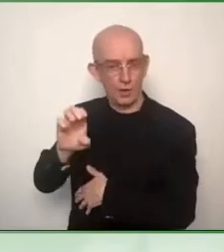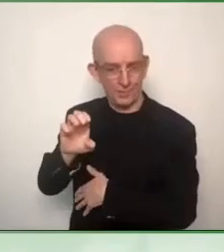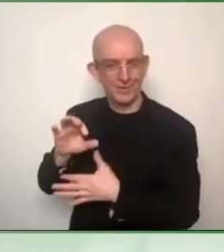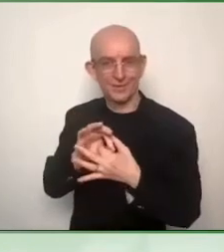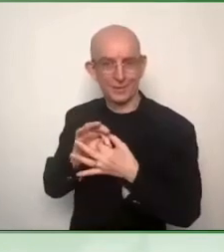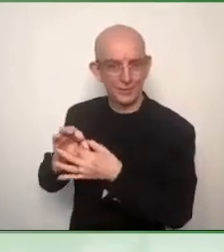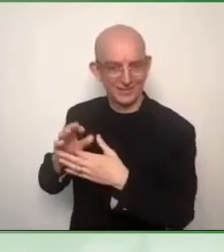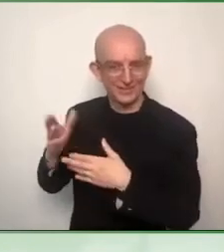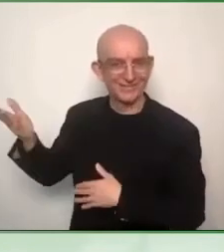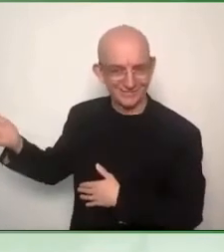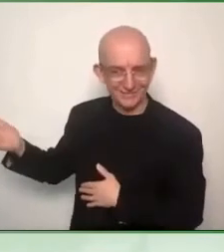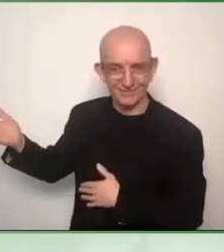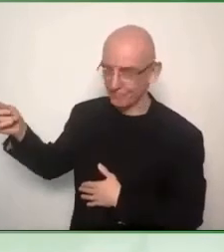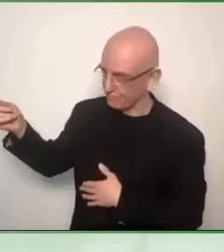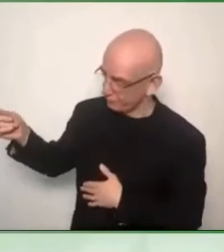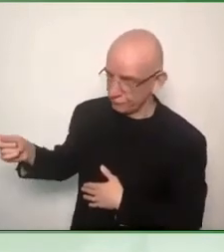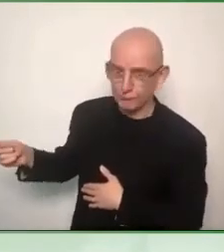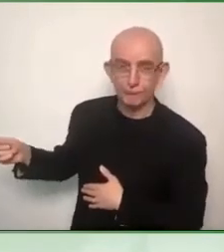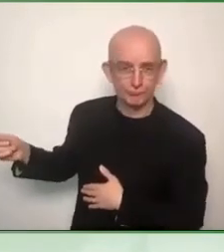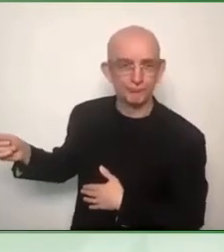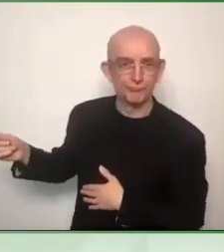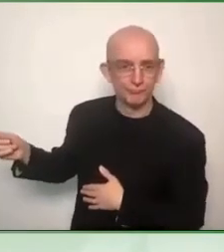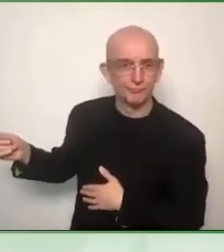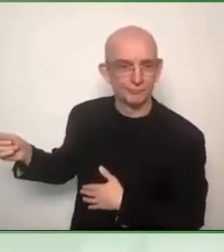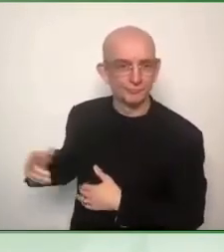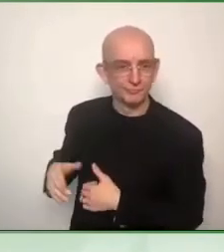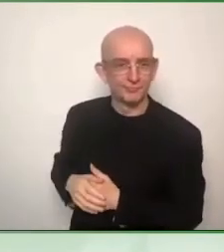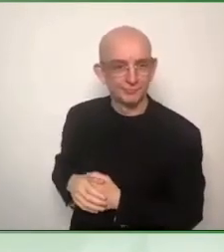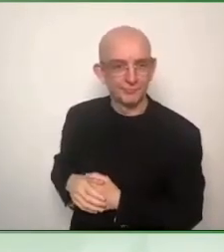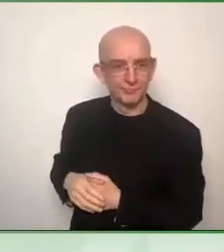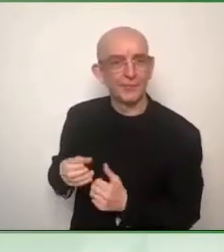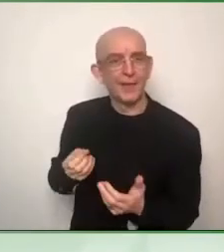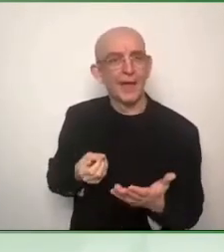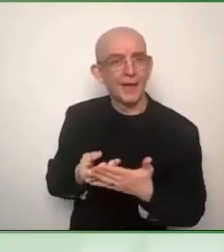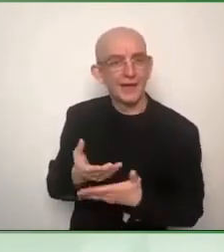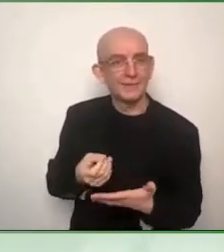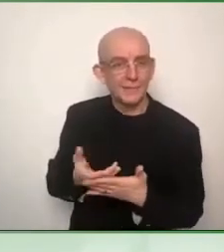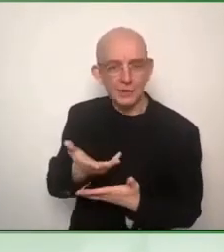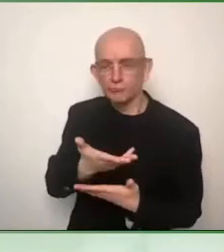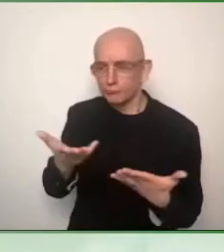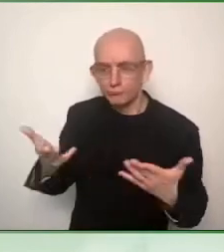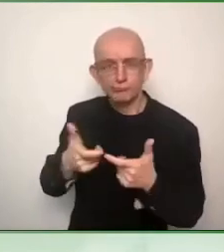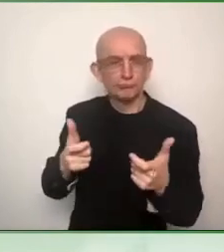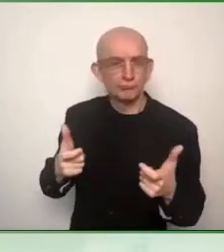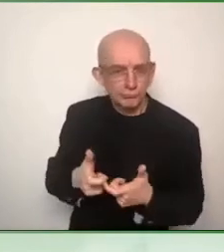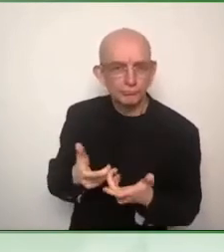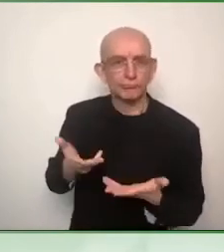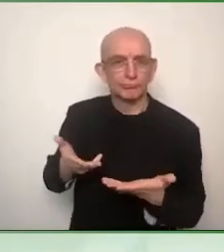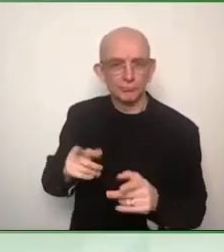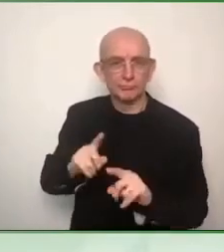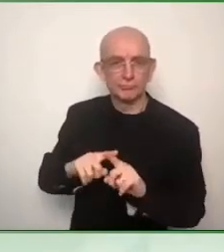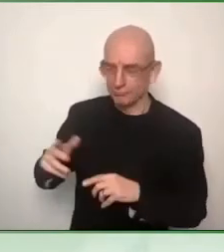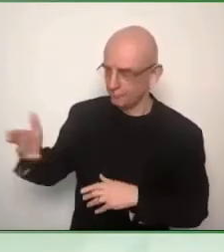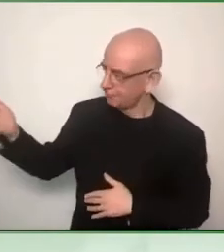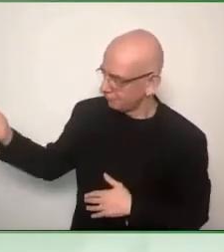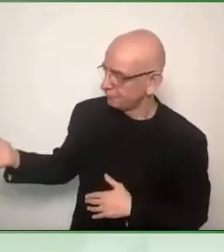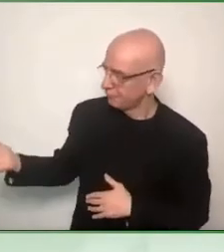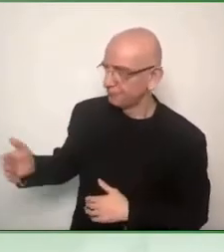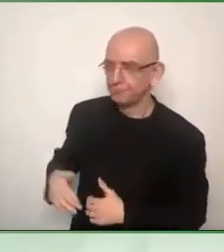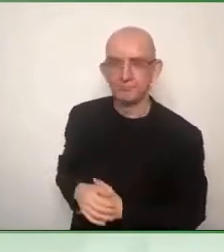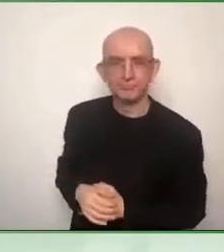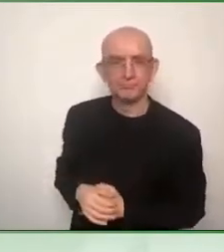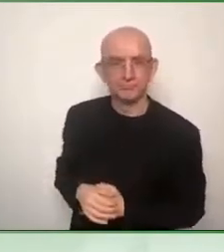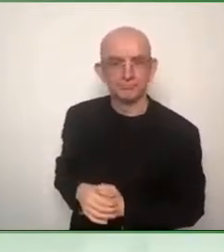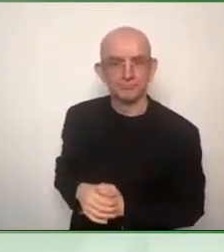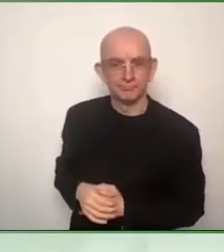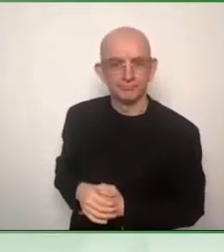to bring that international law. So by June this year, every European country should bring this